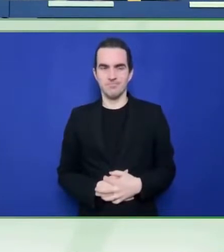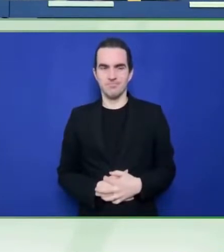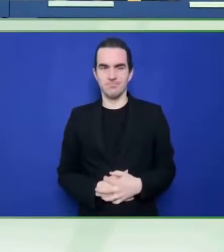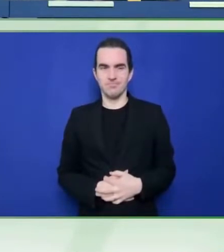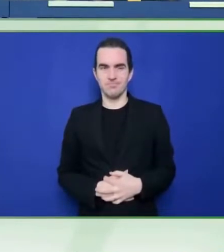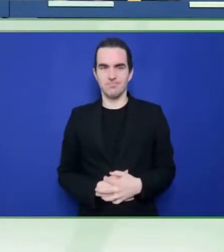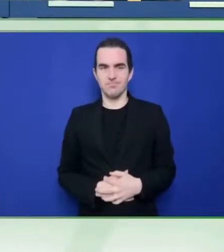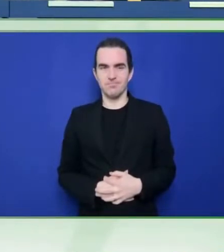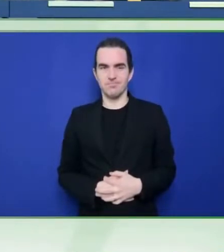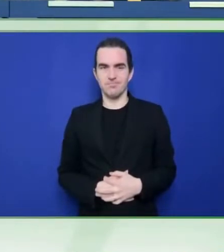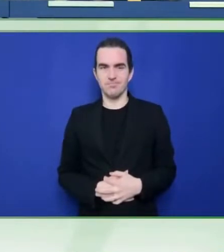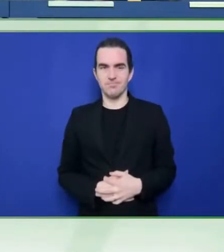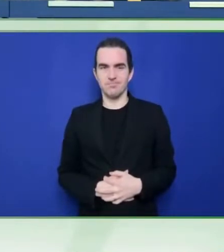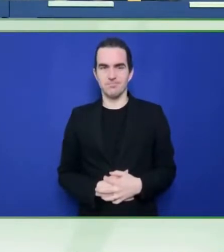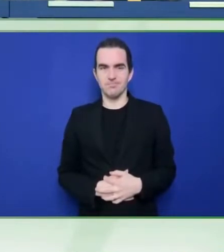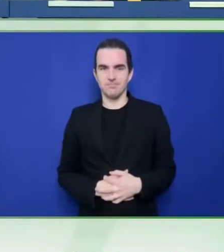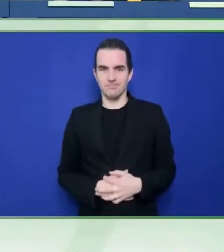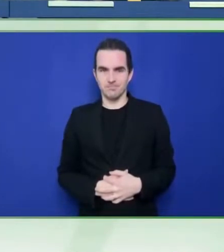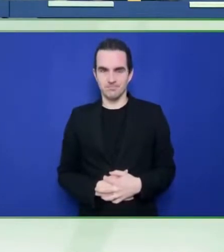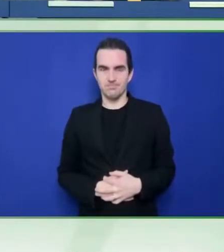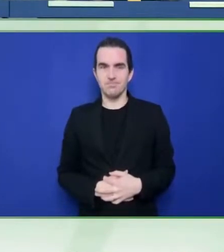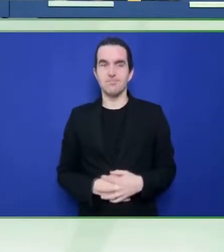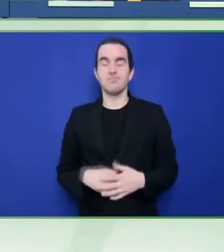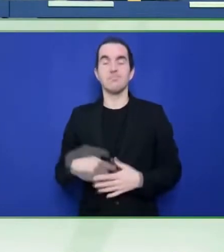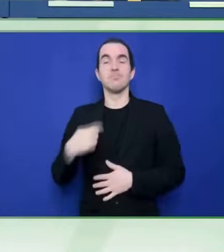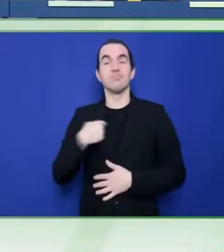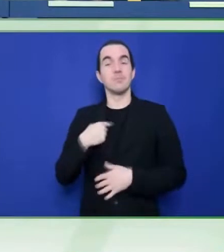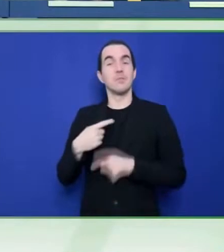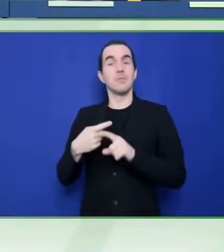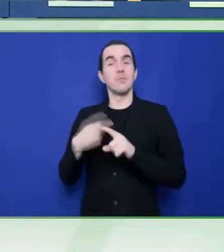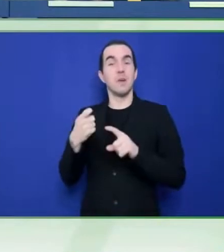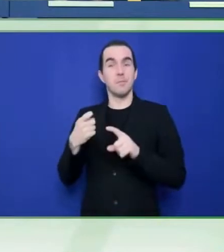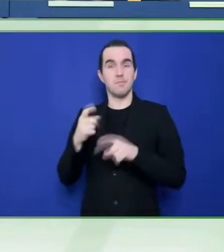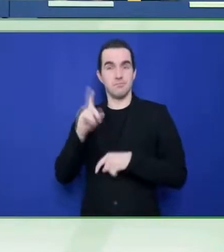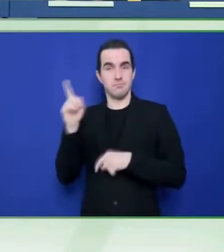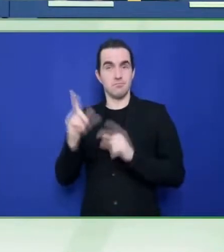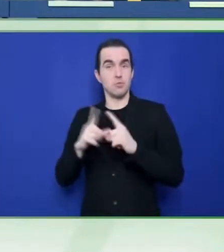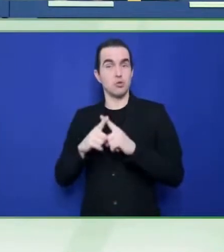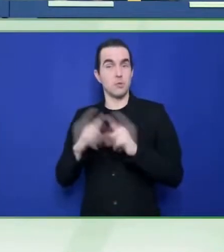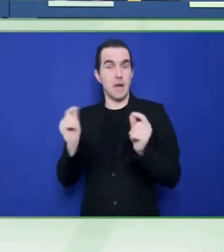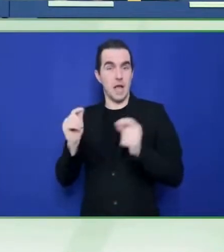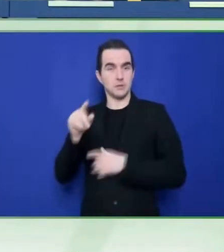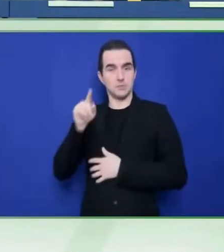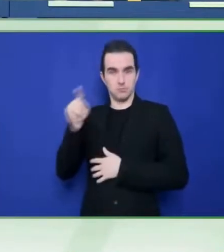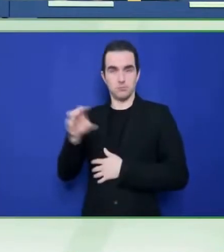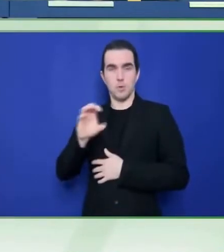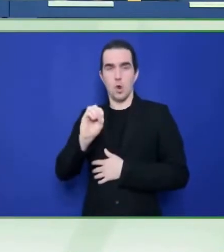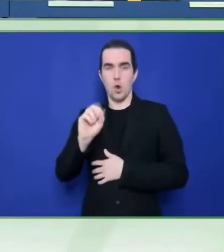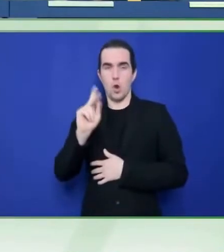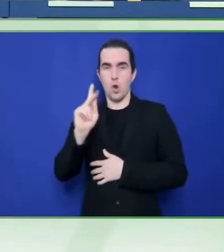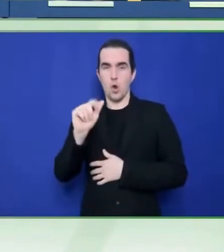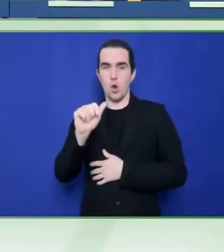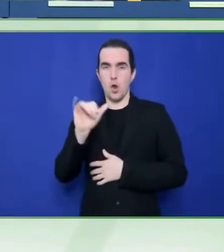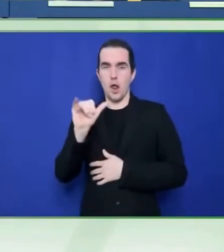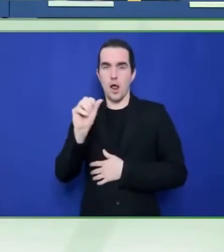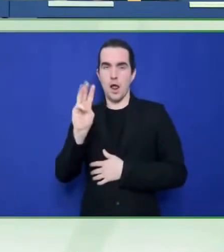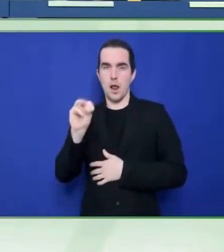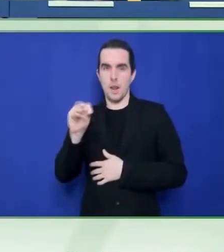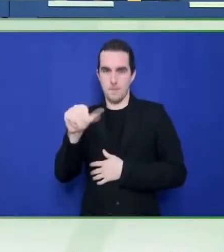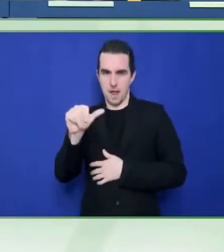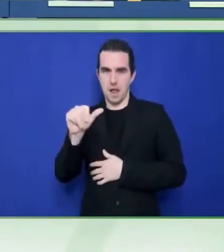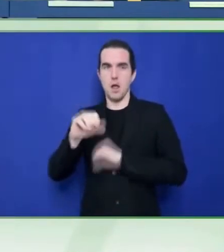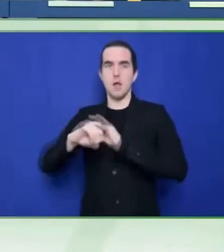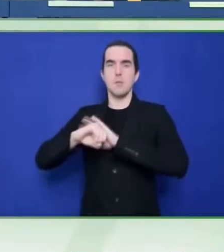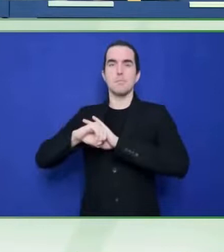for about 30 years in order to realize a society in which no one is left behind